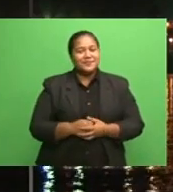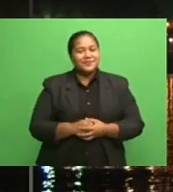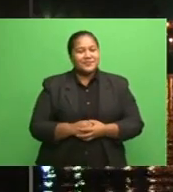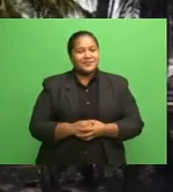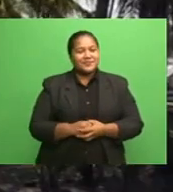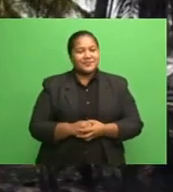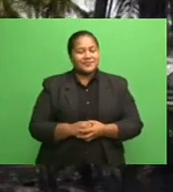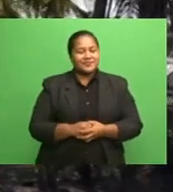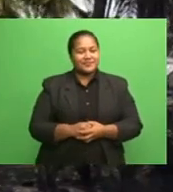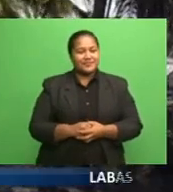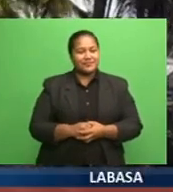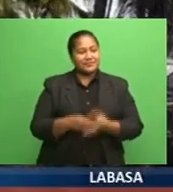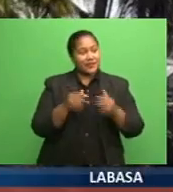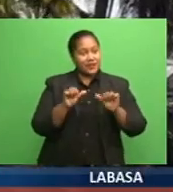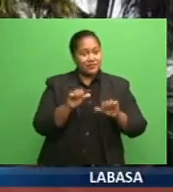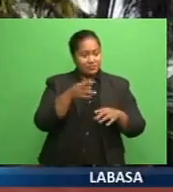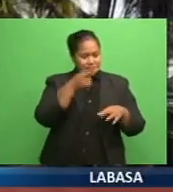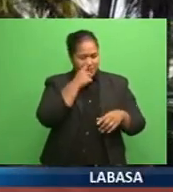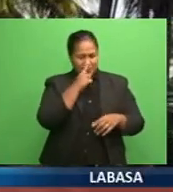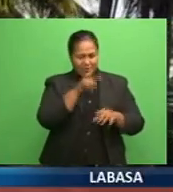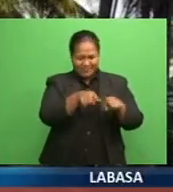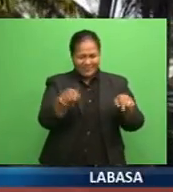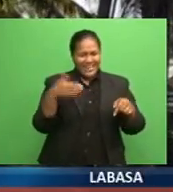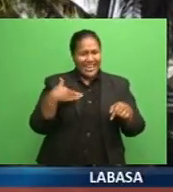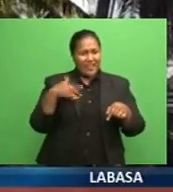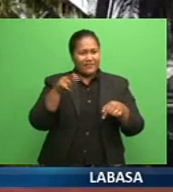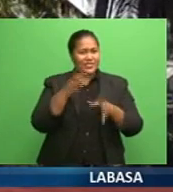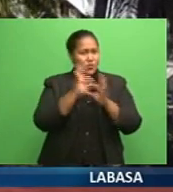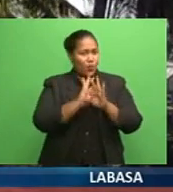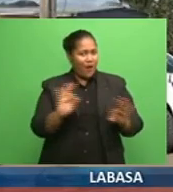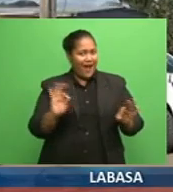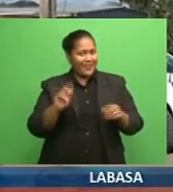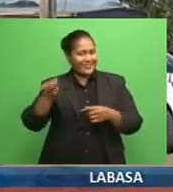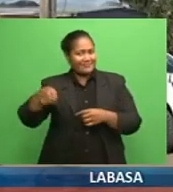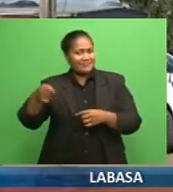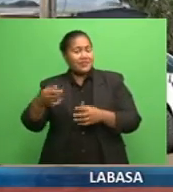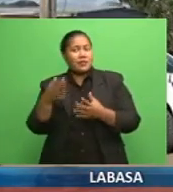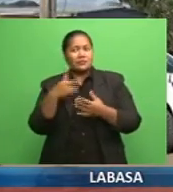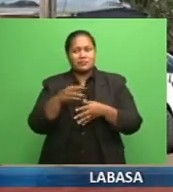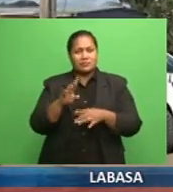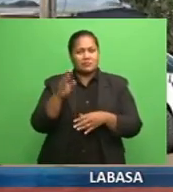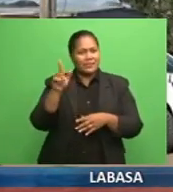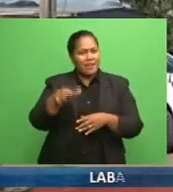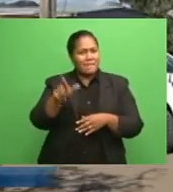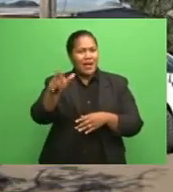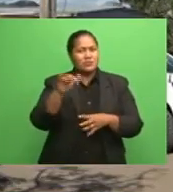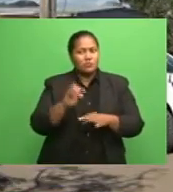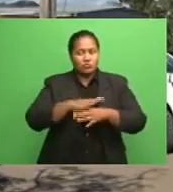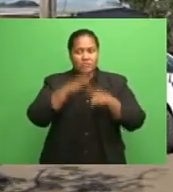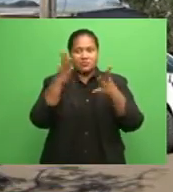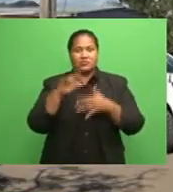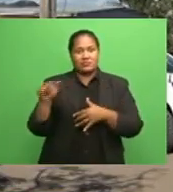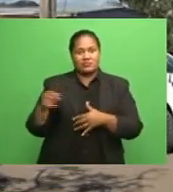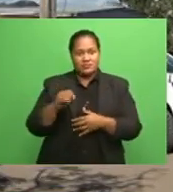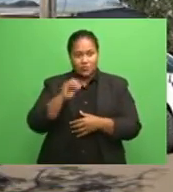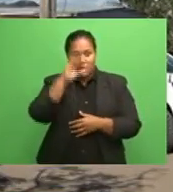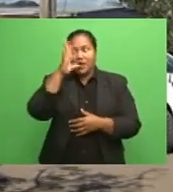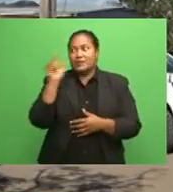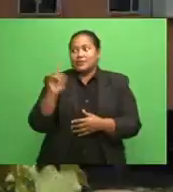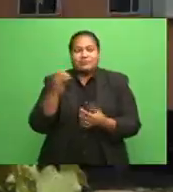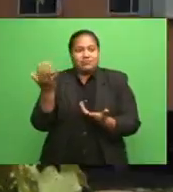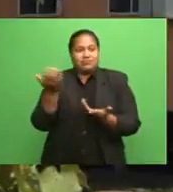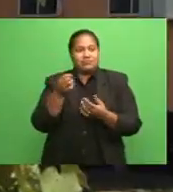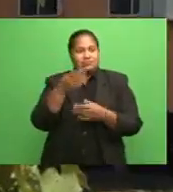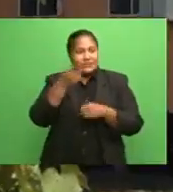more. Presidents of this quiet neighborhood of Namara in Lombasa woke up to news of a fatal stabbing at this home,